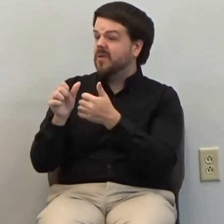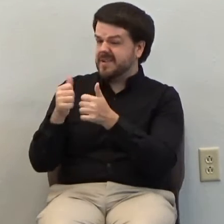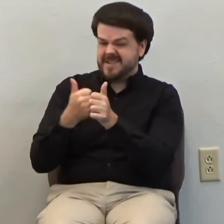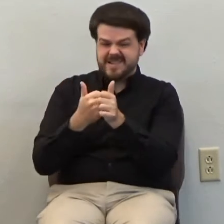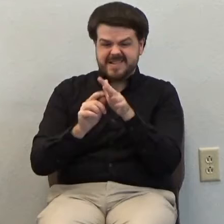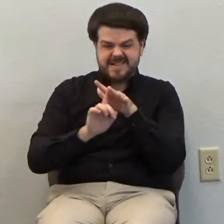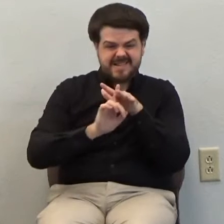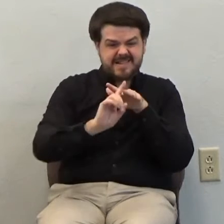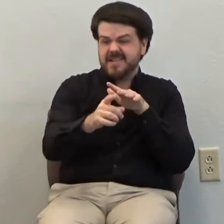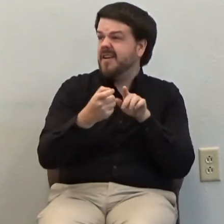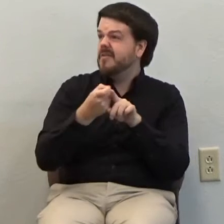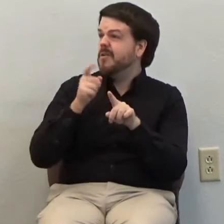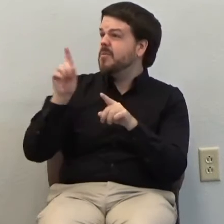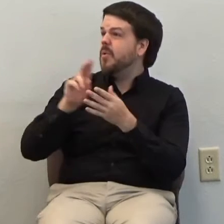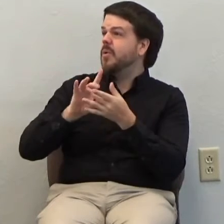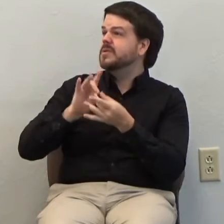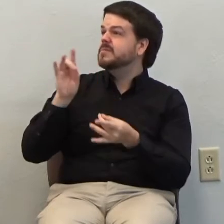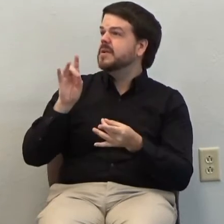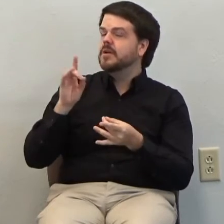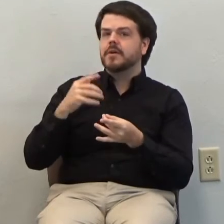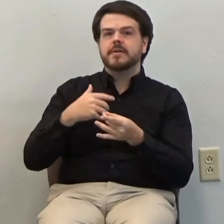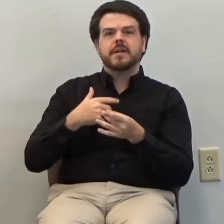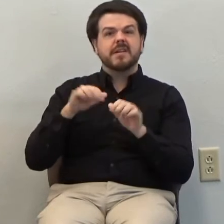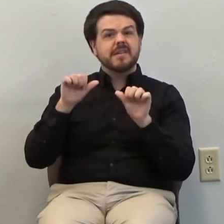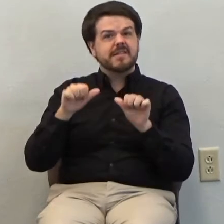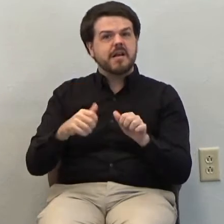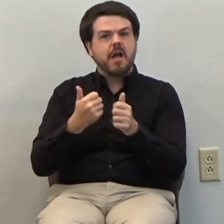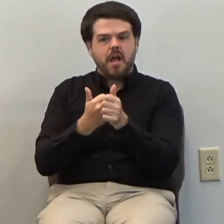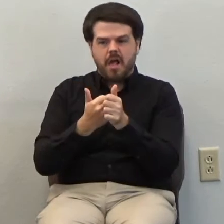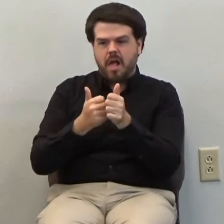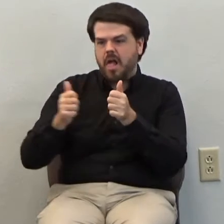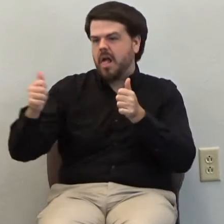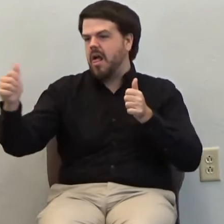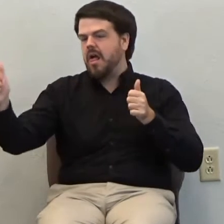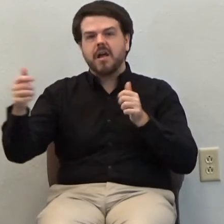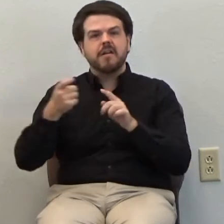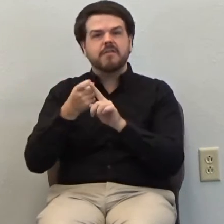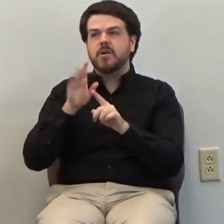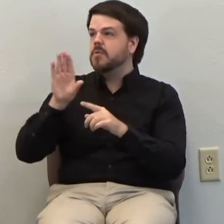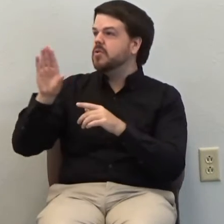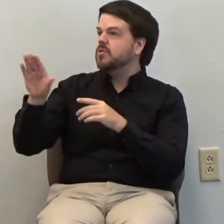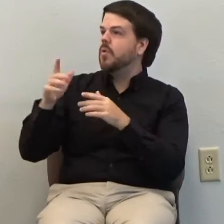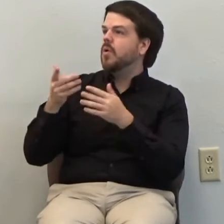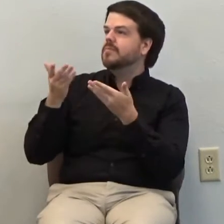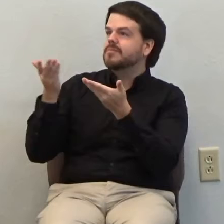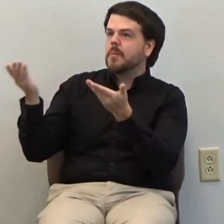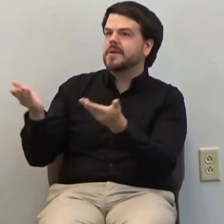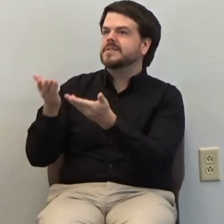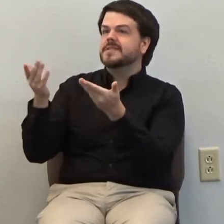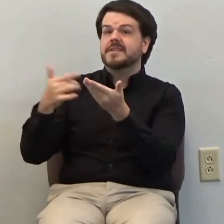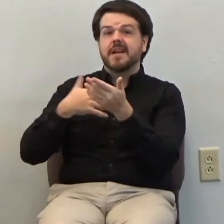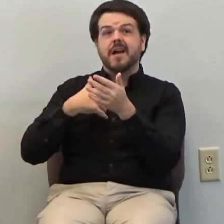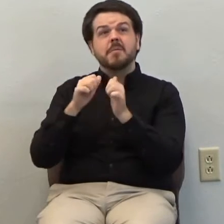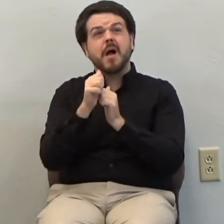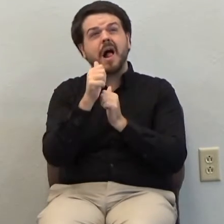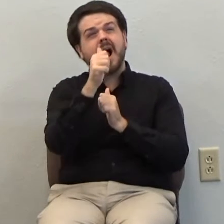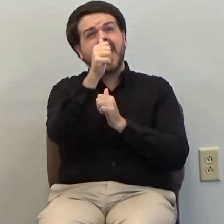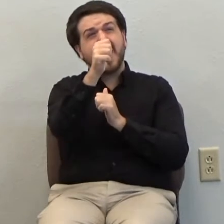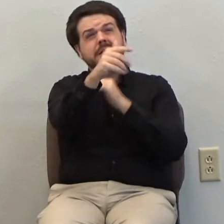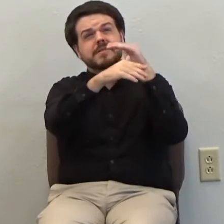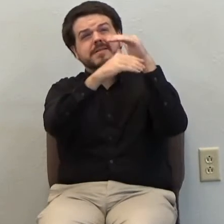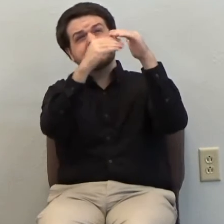Where can I flee from your presence? If I go up to the farthest distance of the universe, you are there.